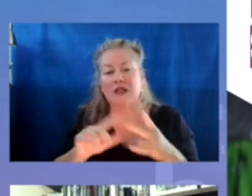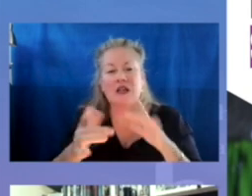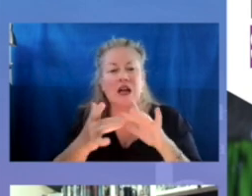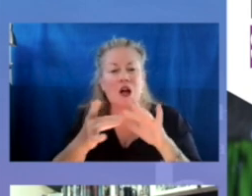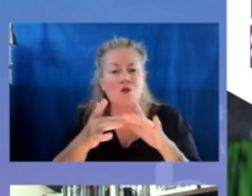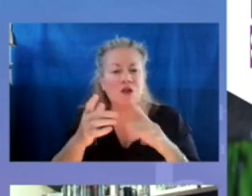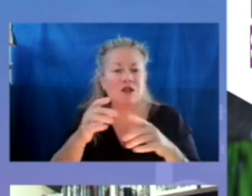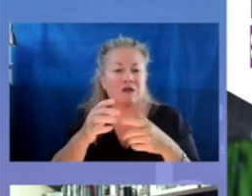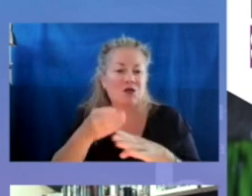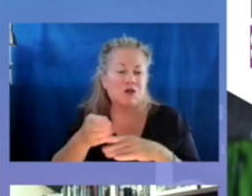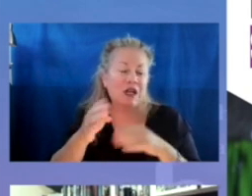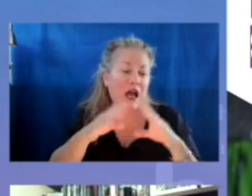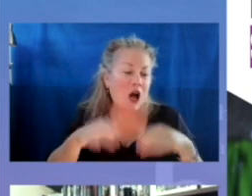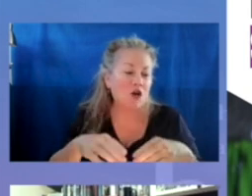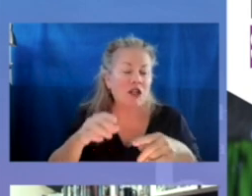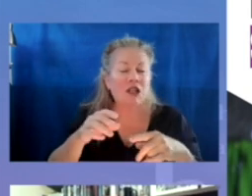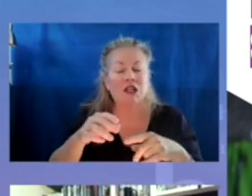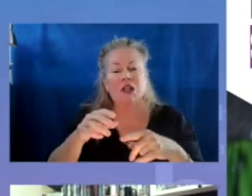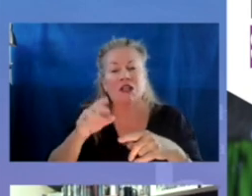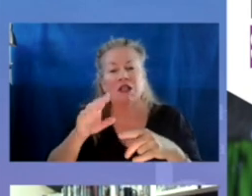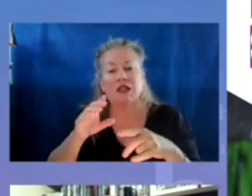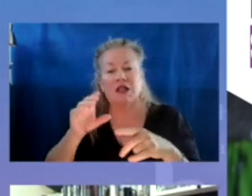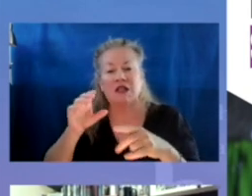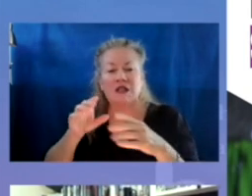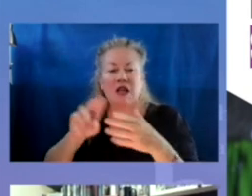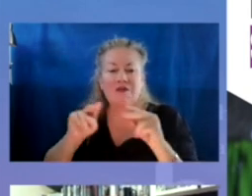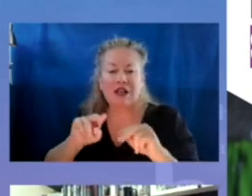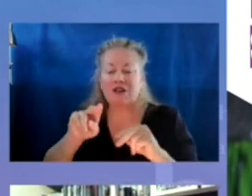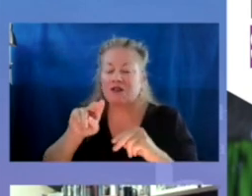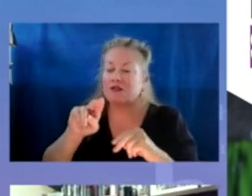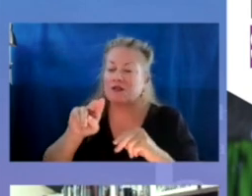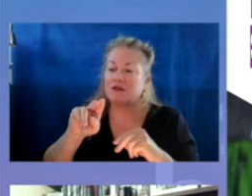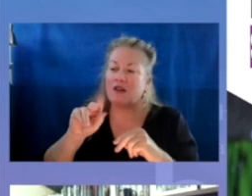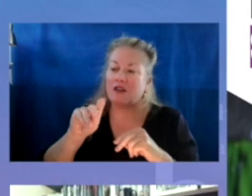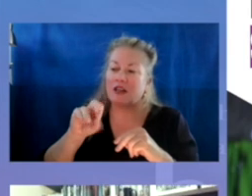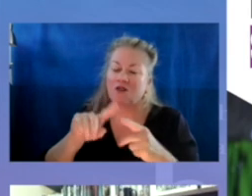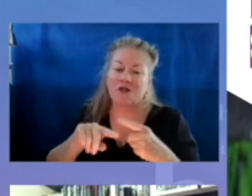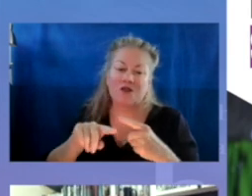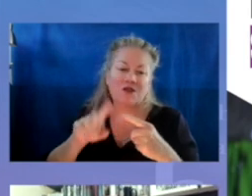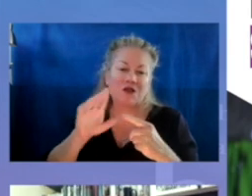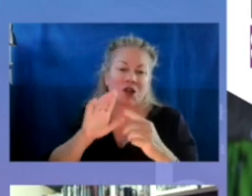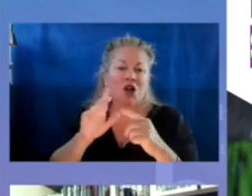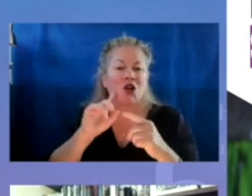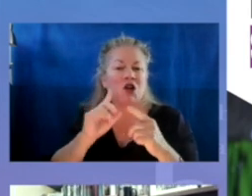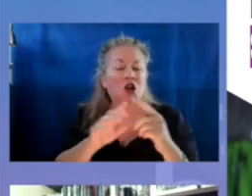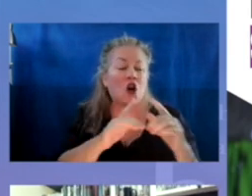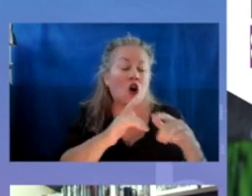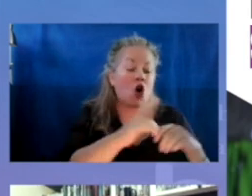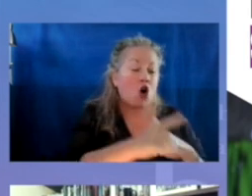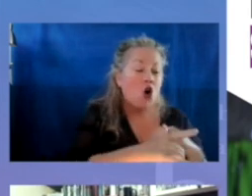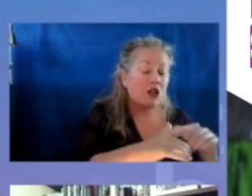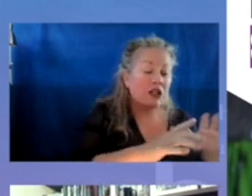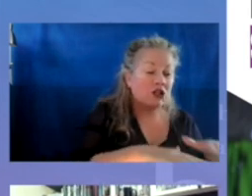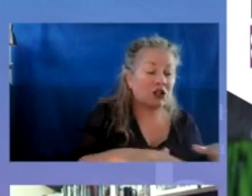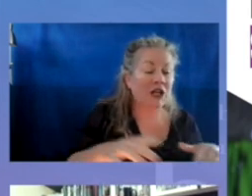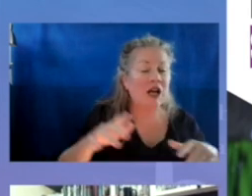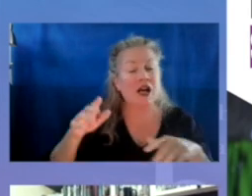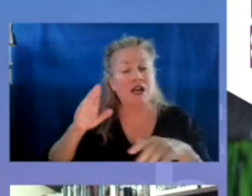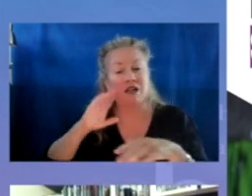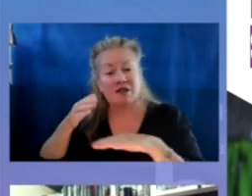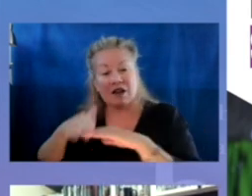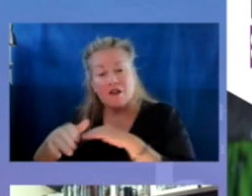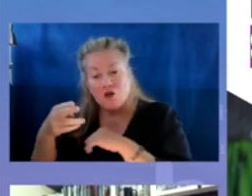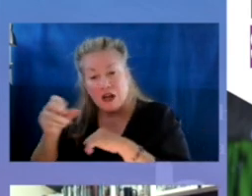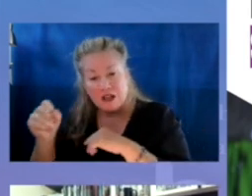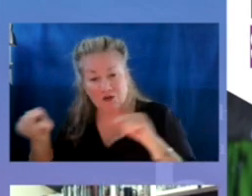specialists, housing and service navigators, academic coaches, support of both bookends, the early childhood and post-secondary,